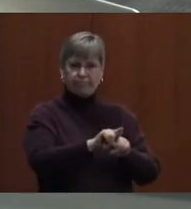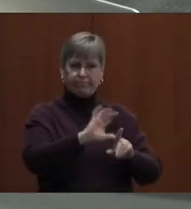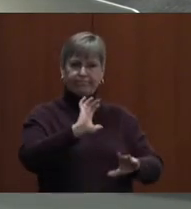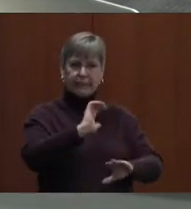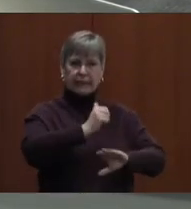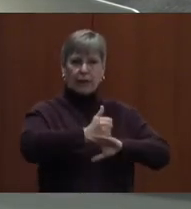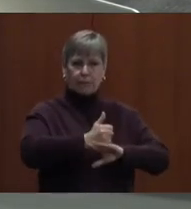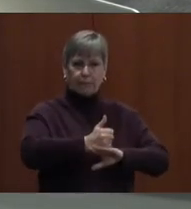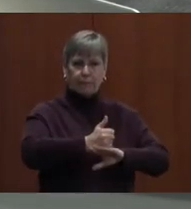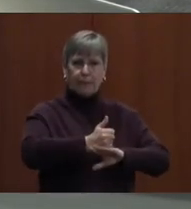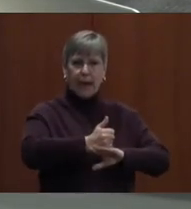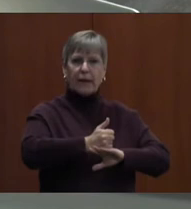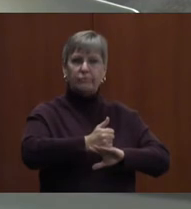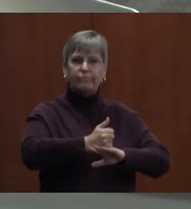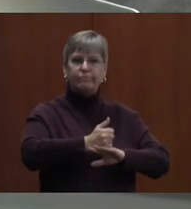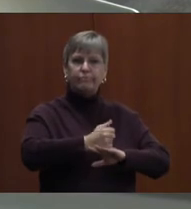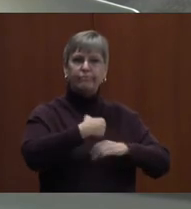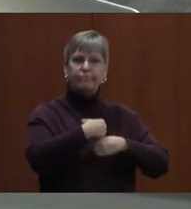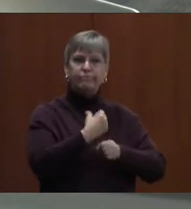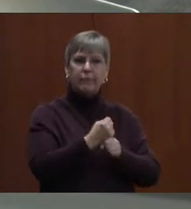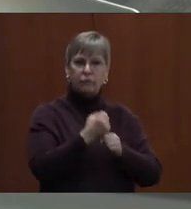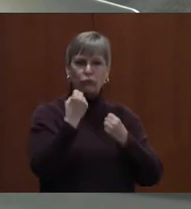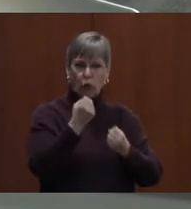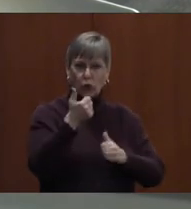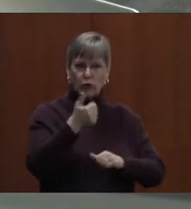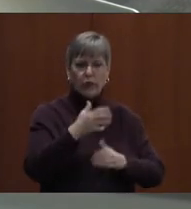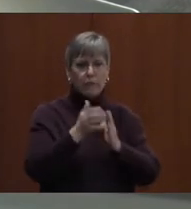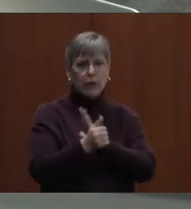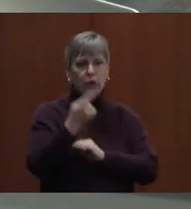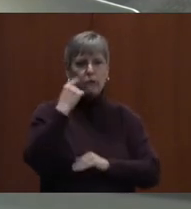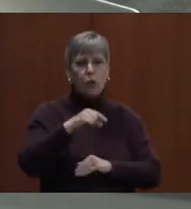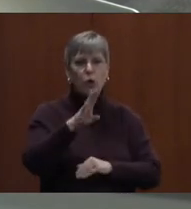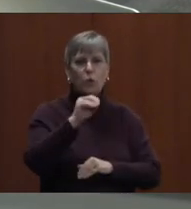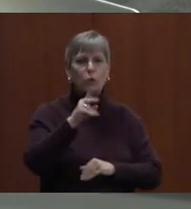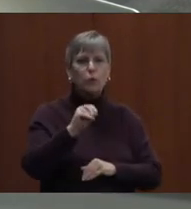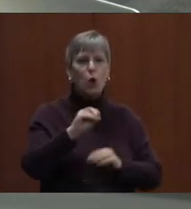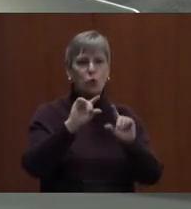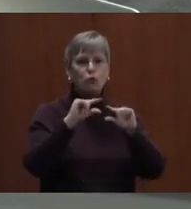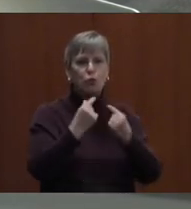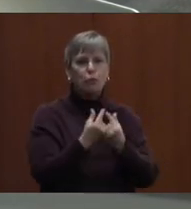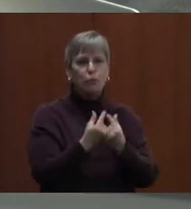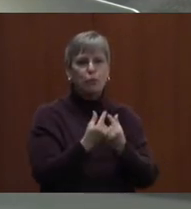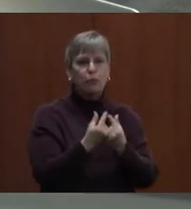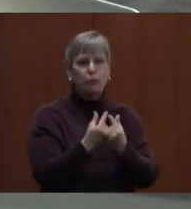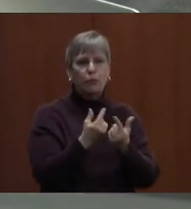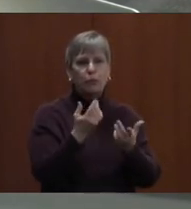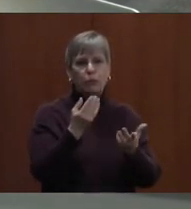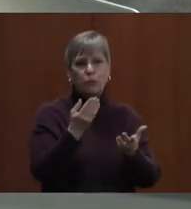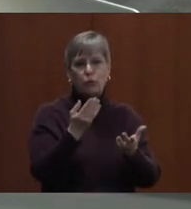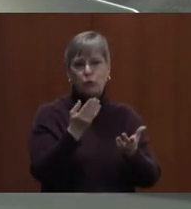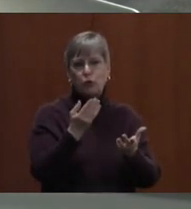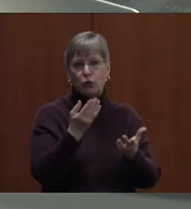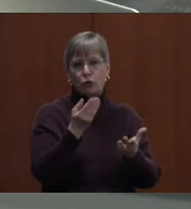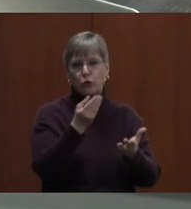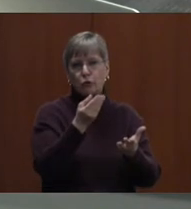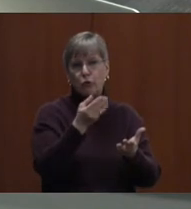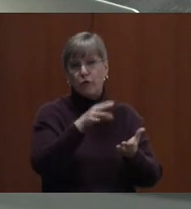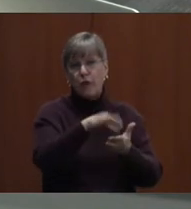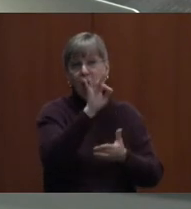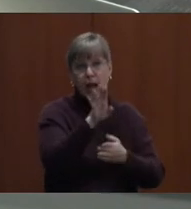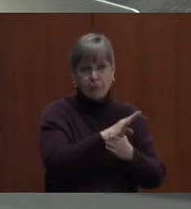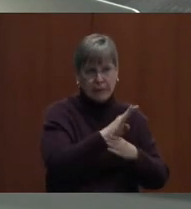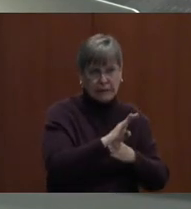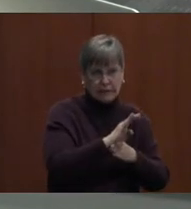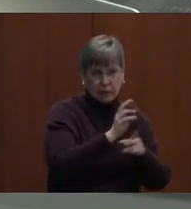the ability for the Boonesboro group to find businesses that are willing to